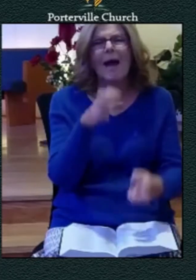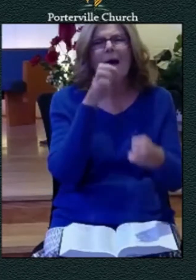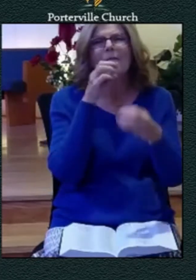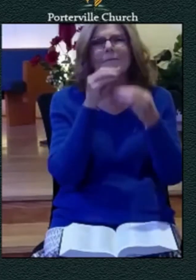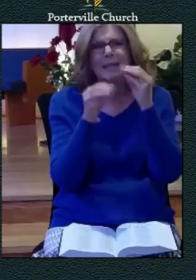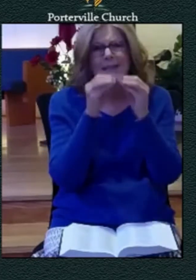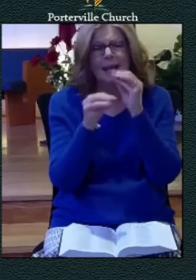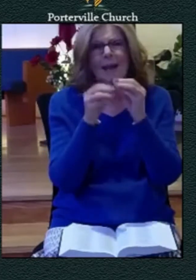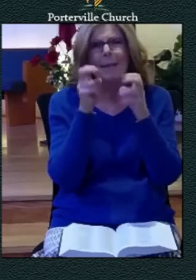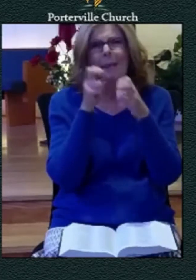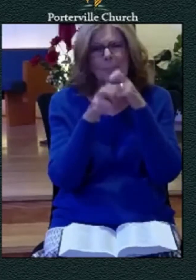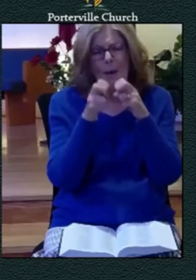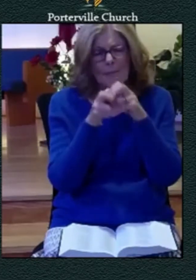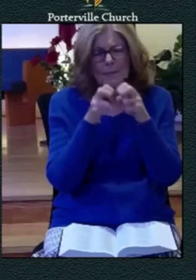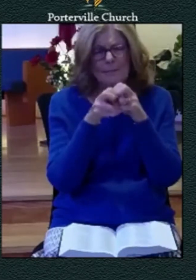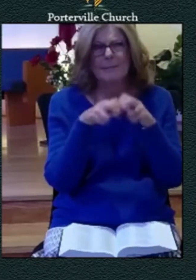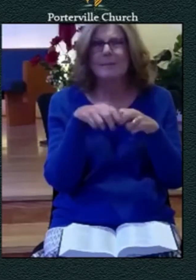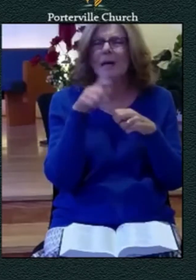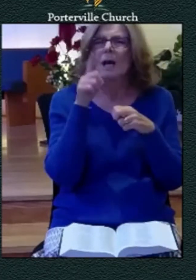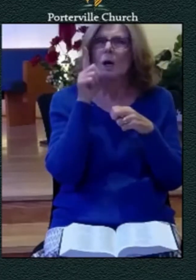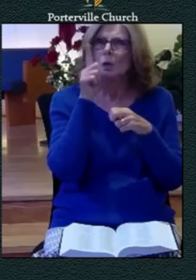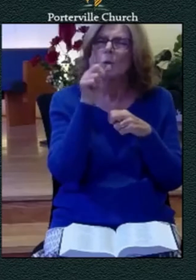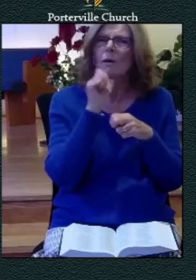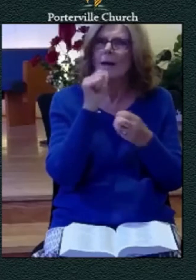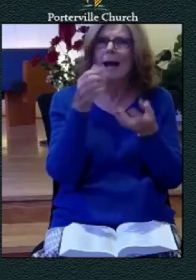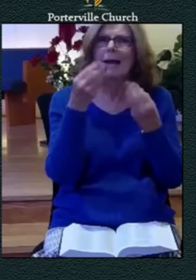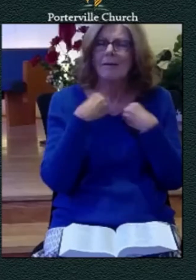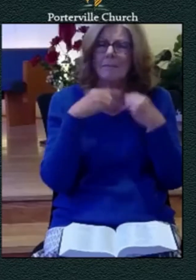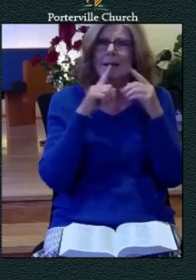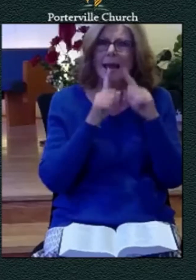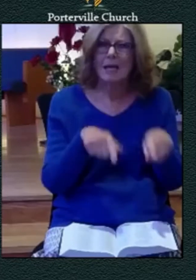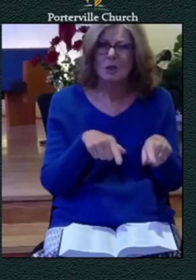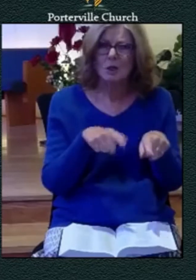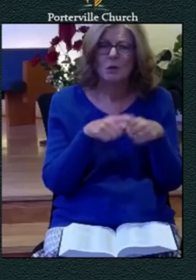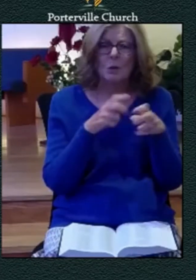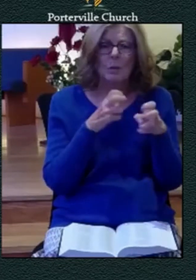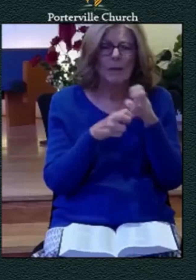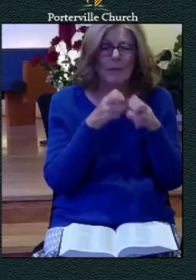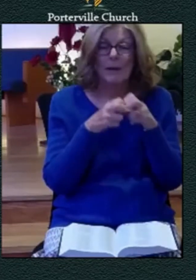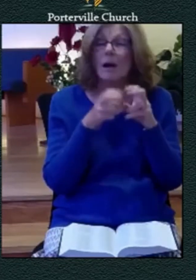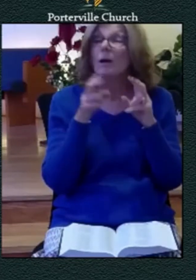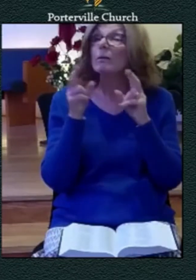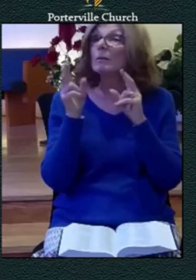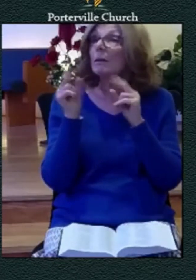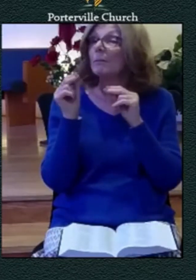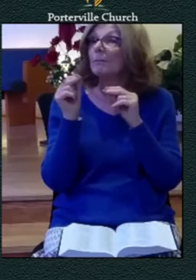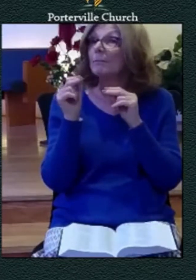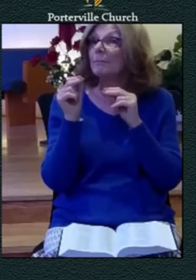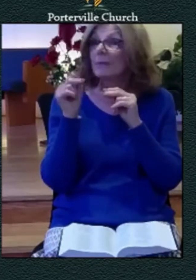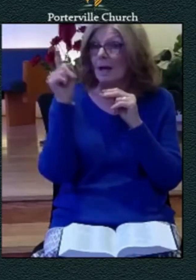giving me answers for my problem no no you can worship